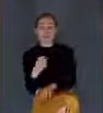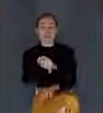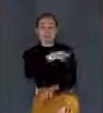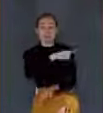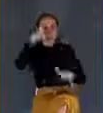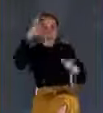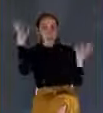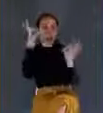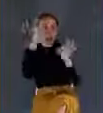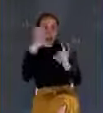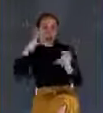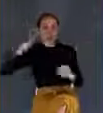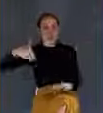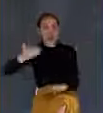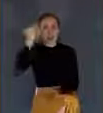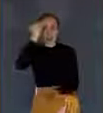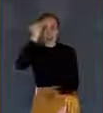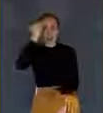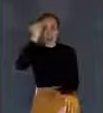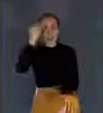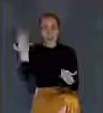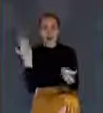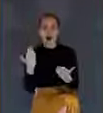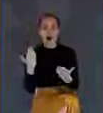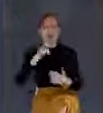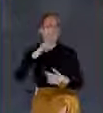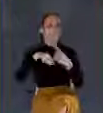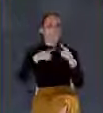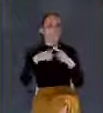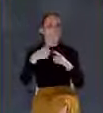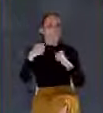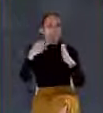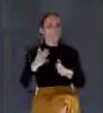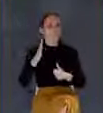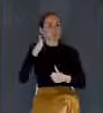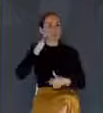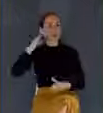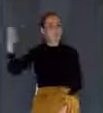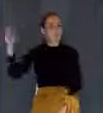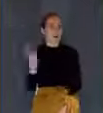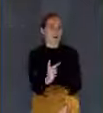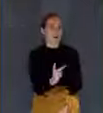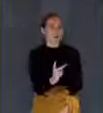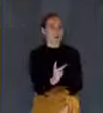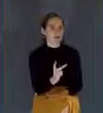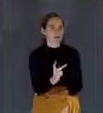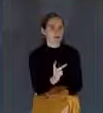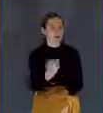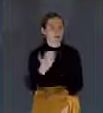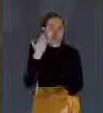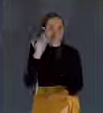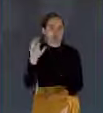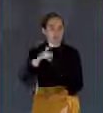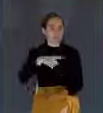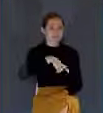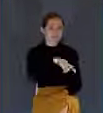What is not revealed? When the master would come back. That's not revealed here.